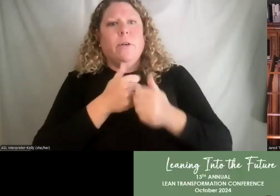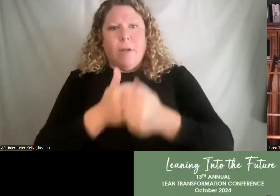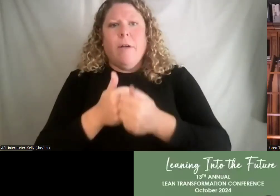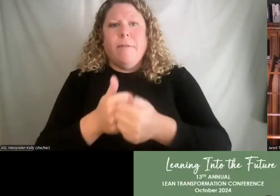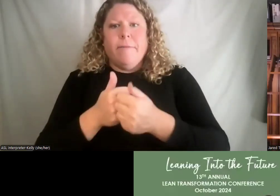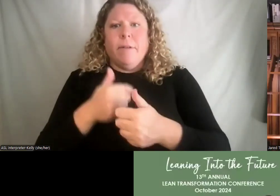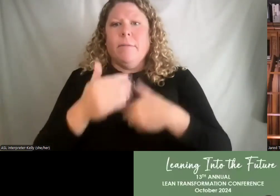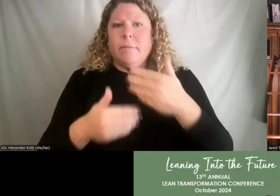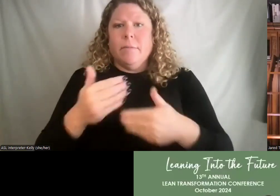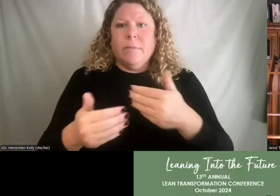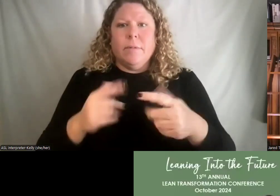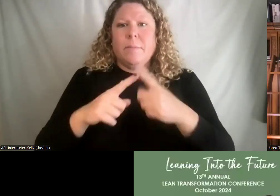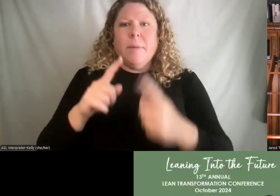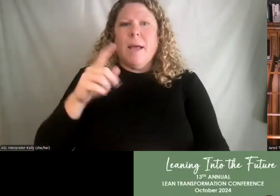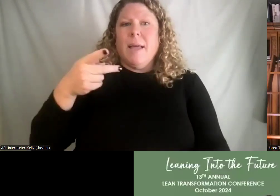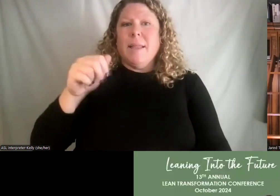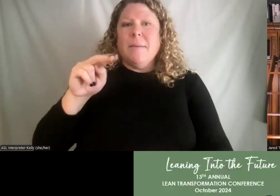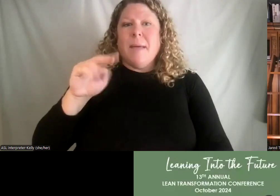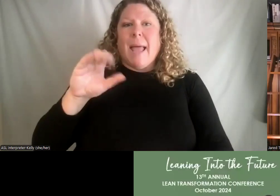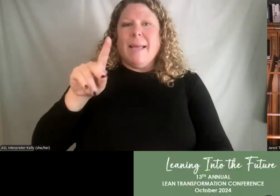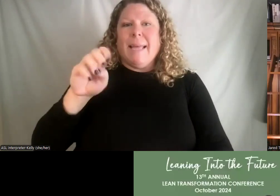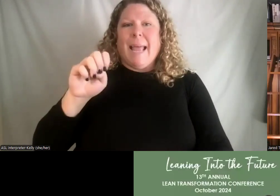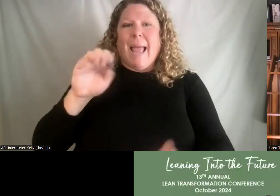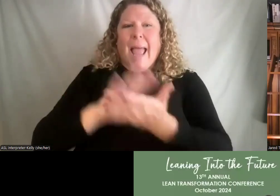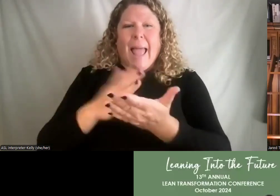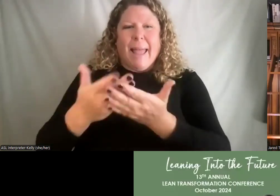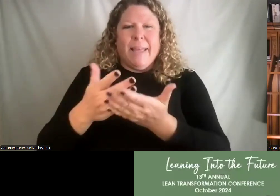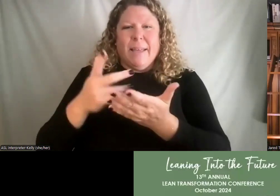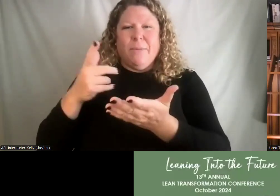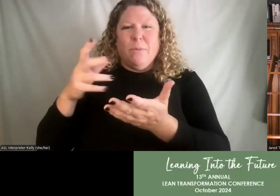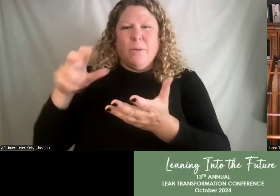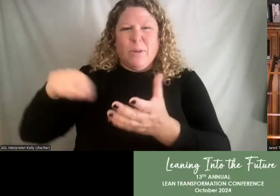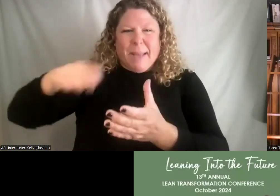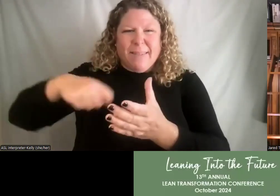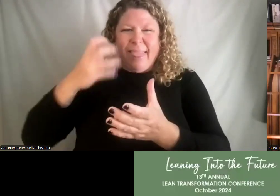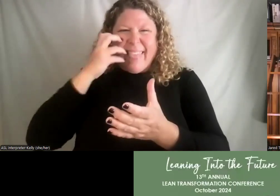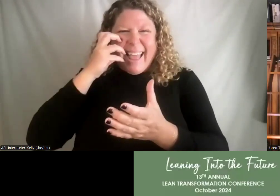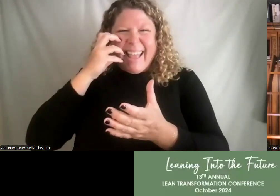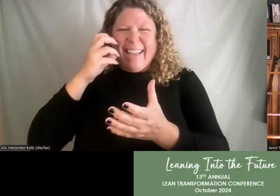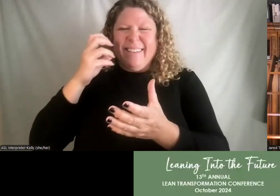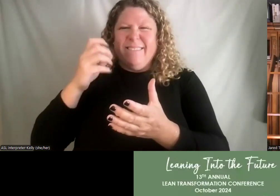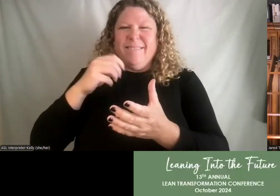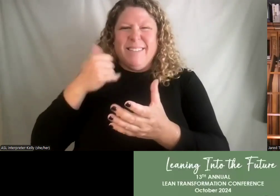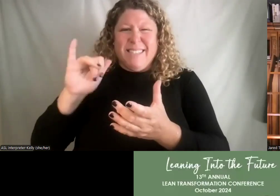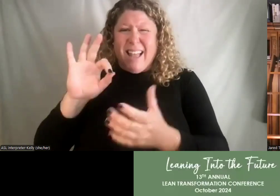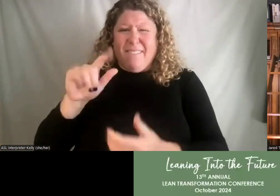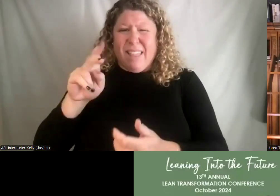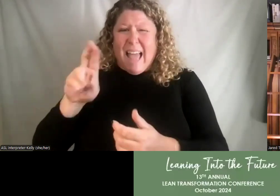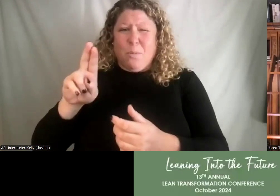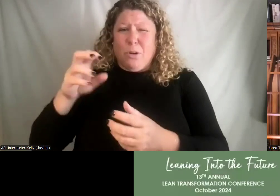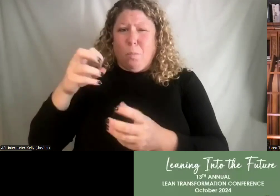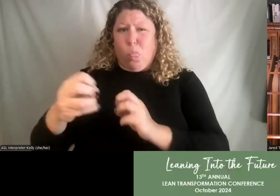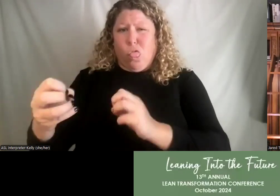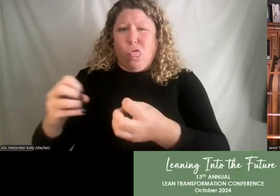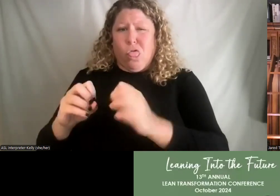But the pancake batter that he was mixing up was like thick and it had these big chunks of flour that hadn't been broken up that were